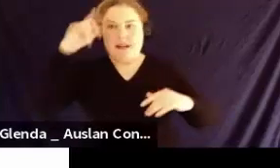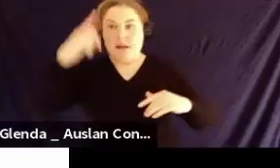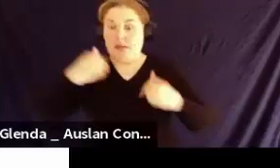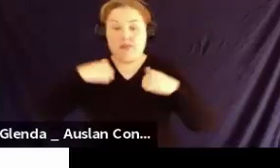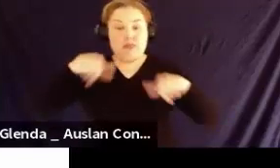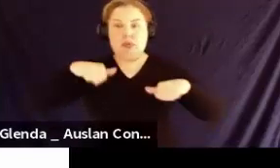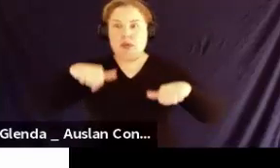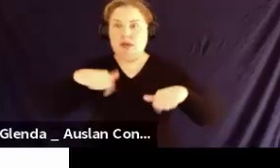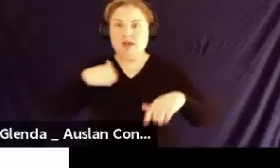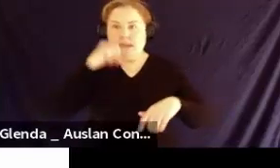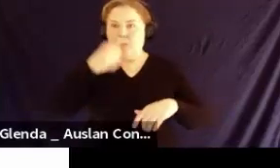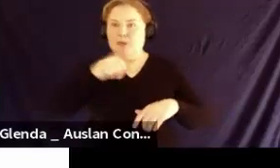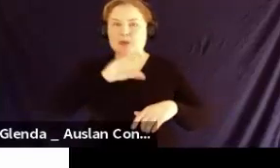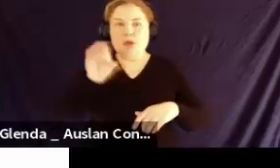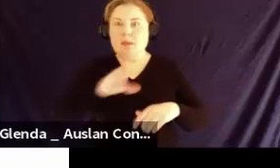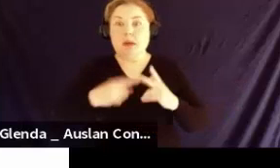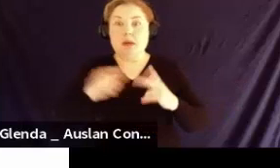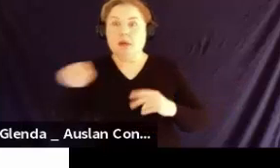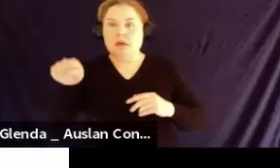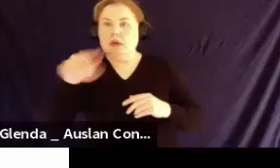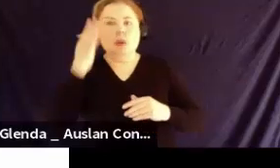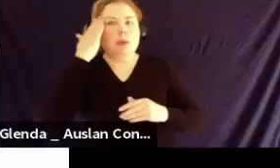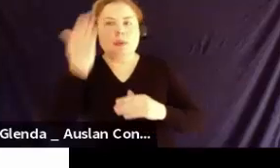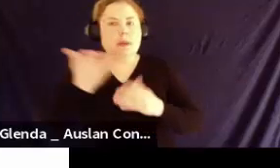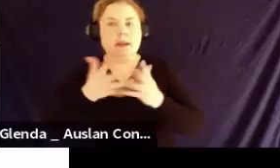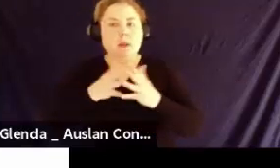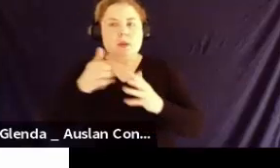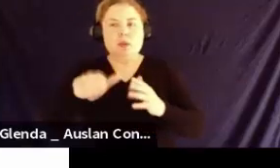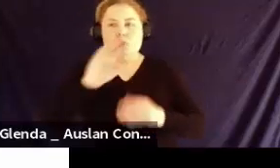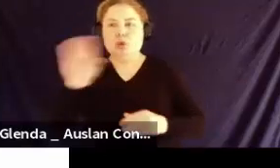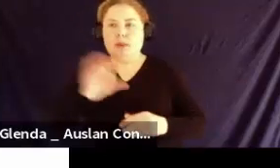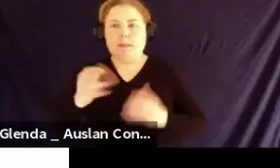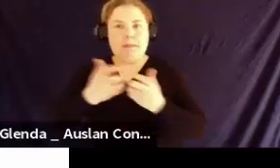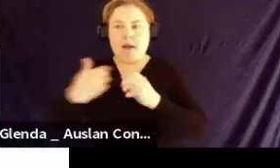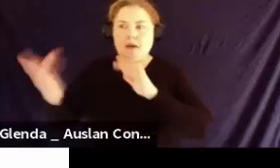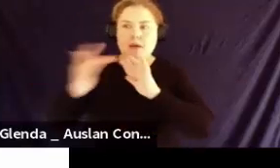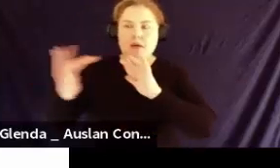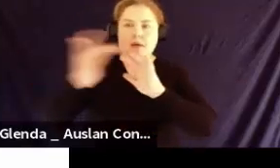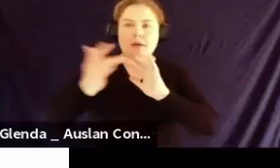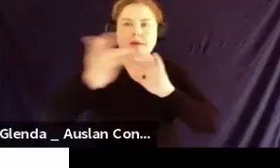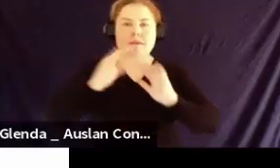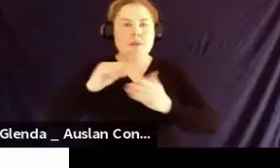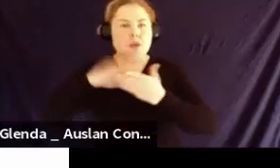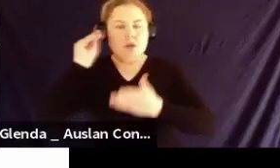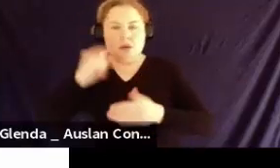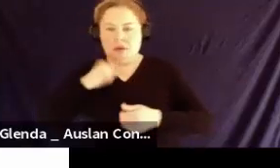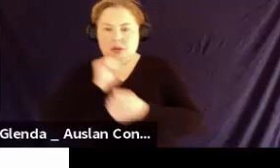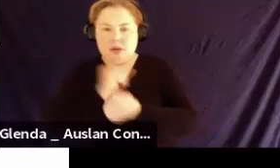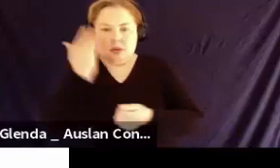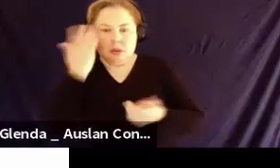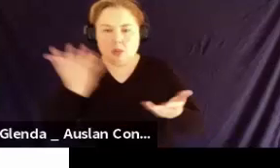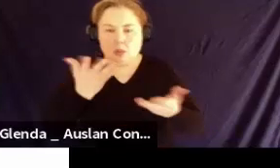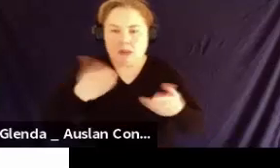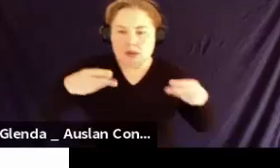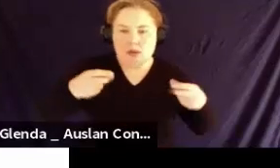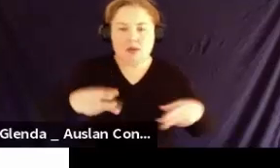And I know myself, I had contact from many students who were saying, I'm stuck. I don't know how to use your captioning. I don't know where to put the captioning and so on.